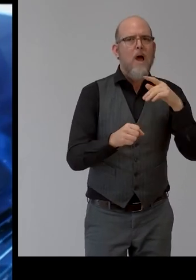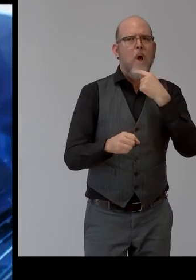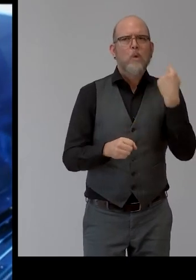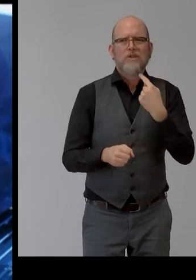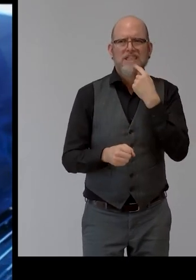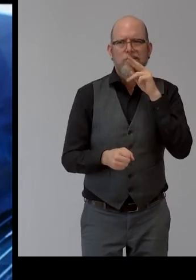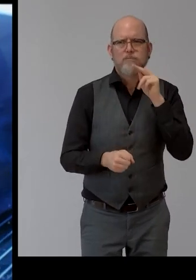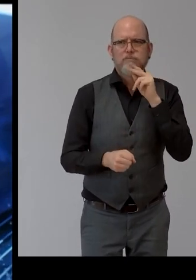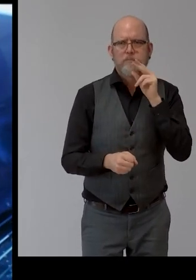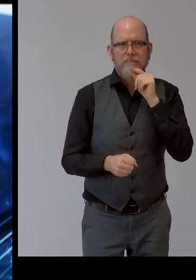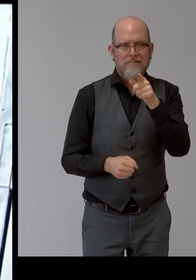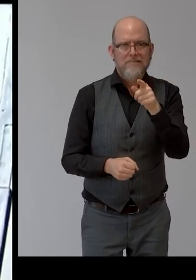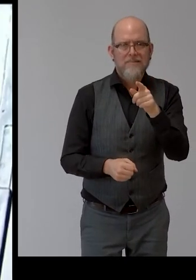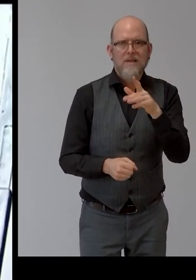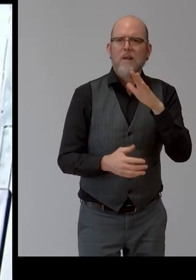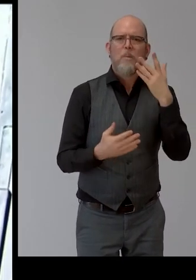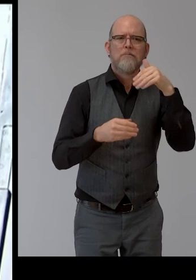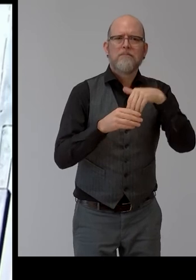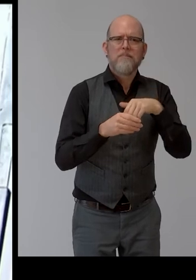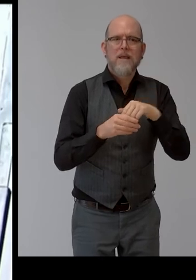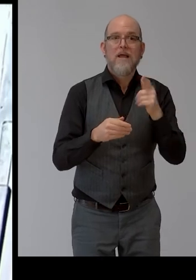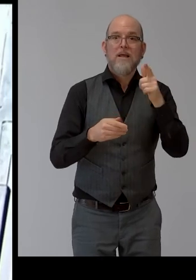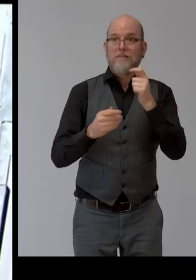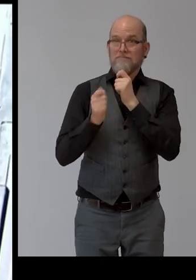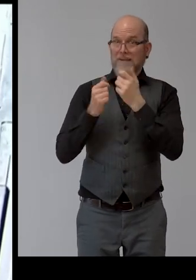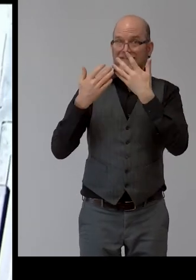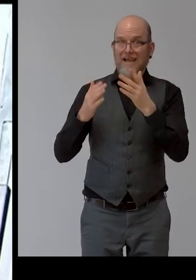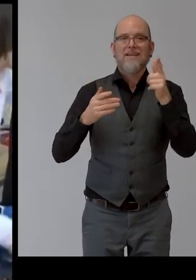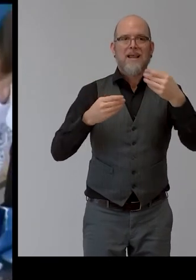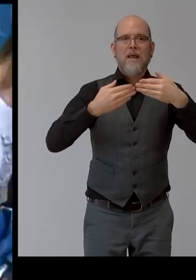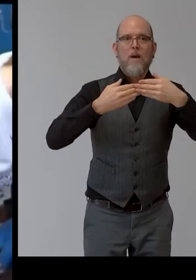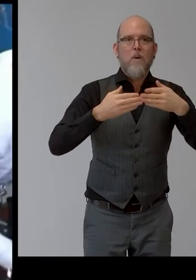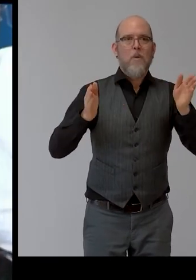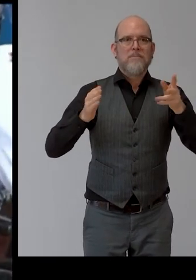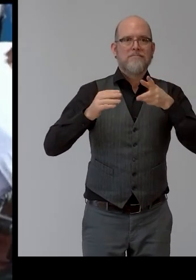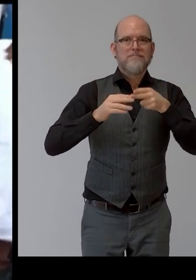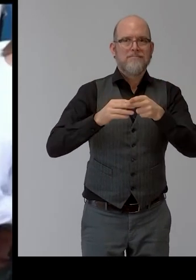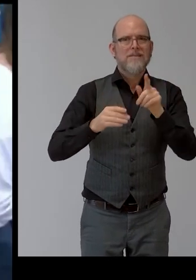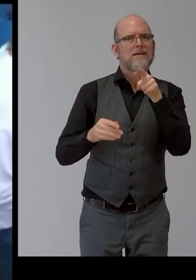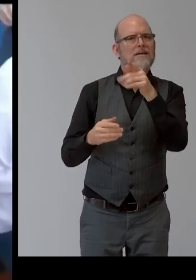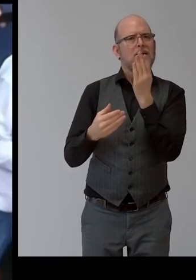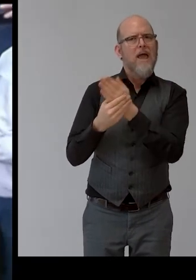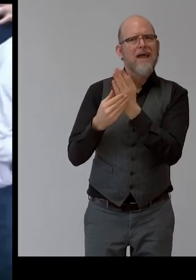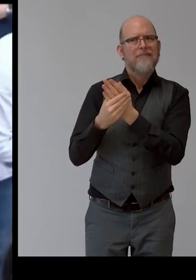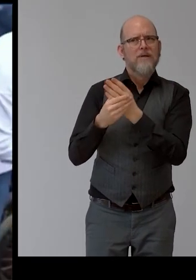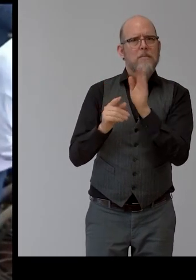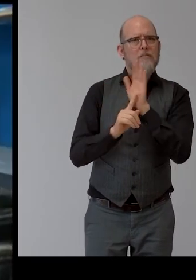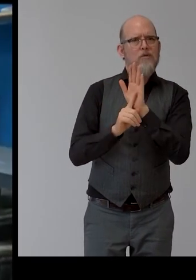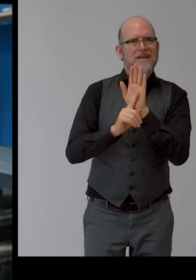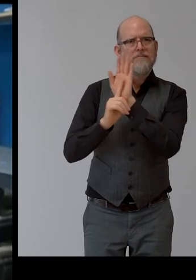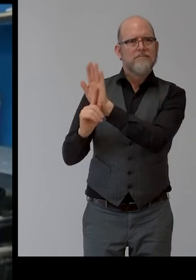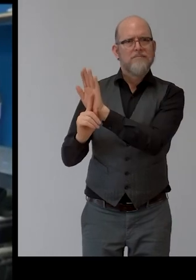After the interview, an Archev recording shows the opening of the 3D workshop where people with and without